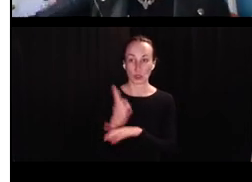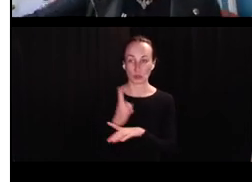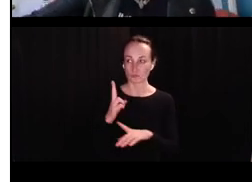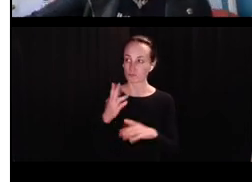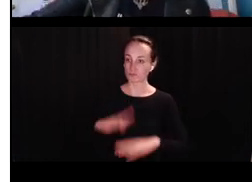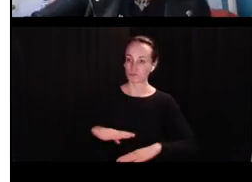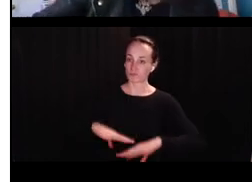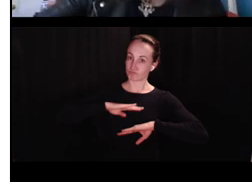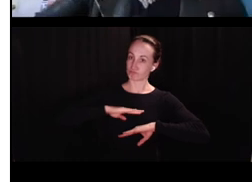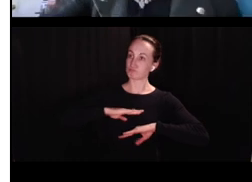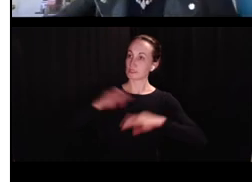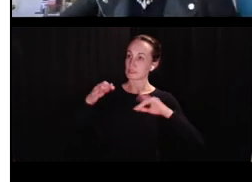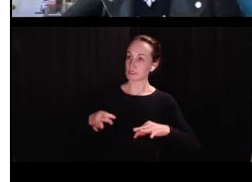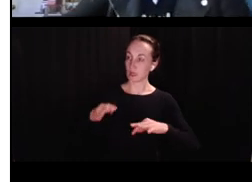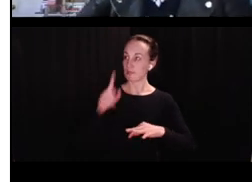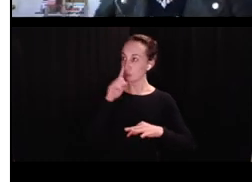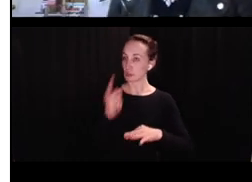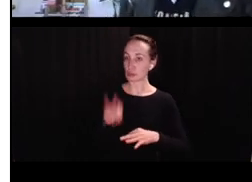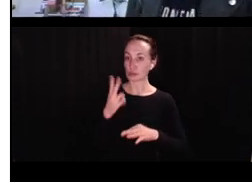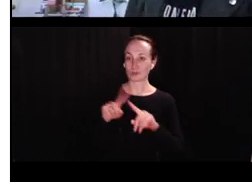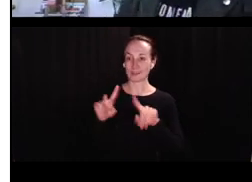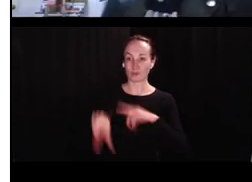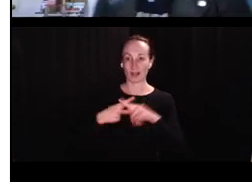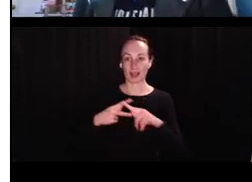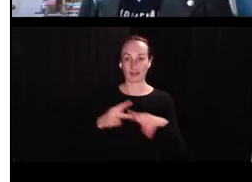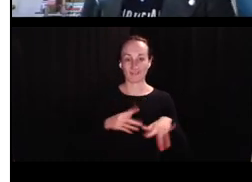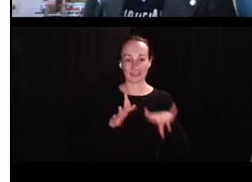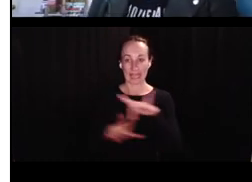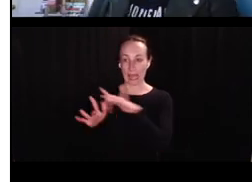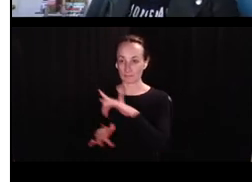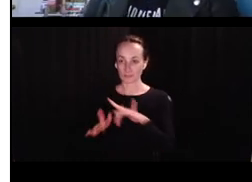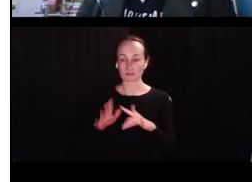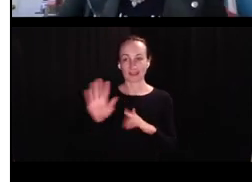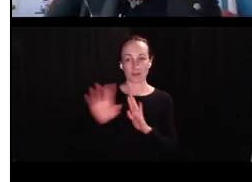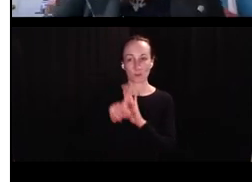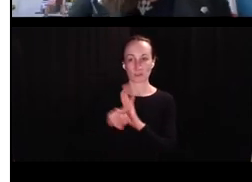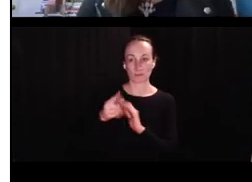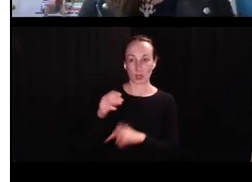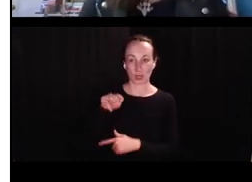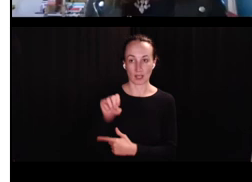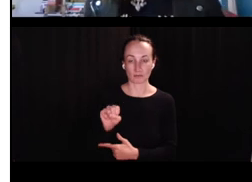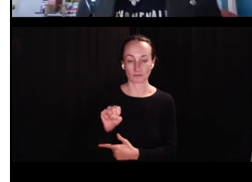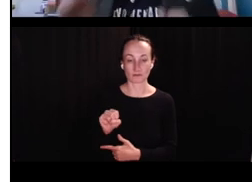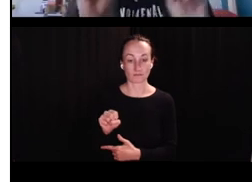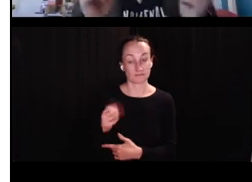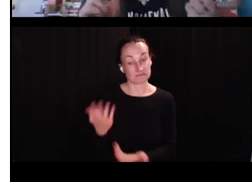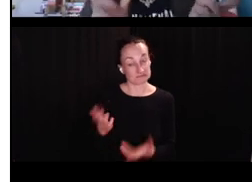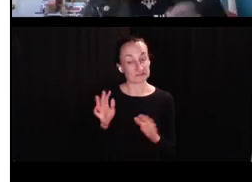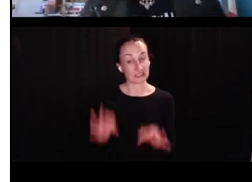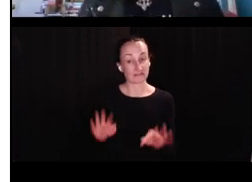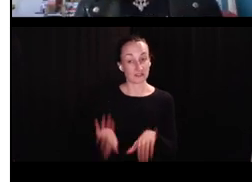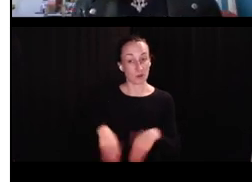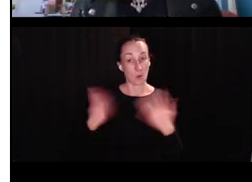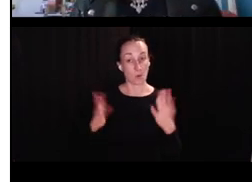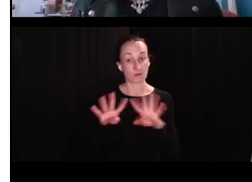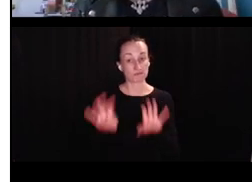input or use that they meet where they decide that there are two different kinds of gaps in, in